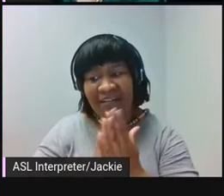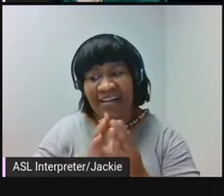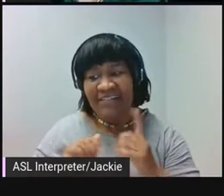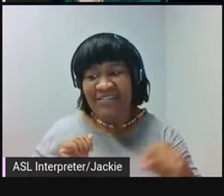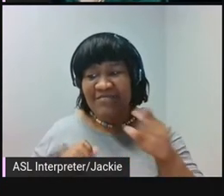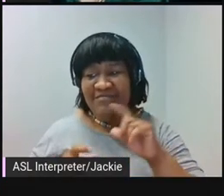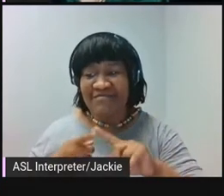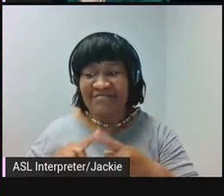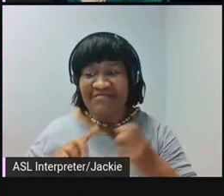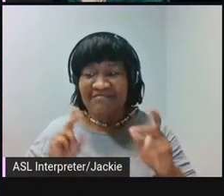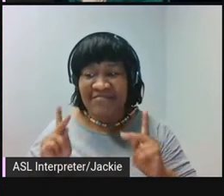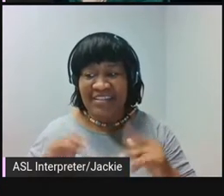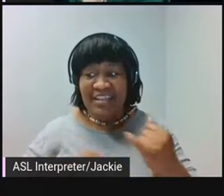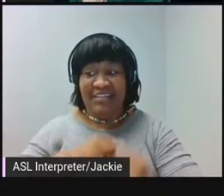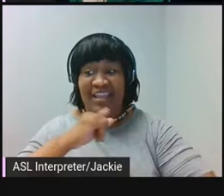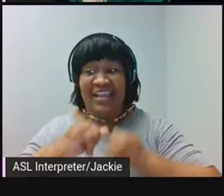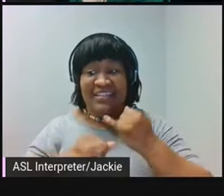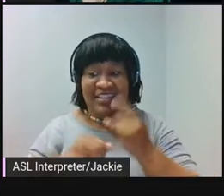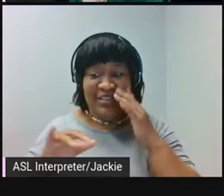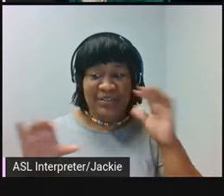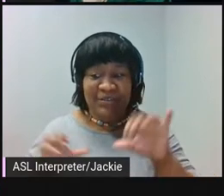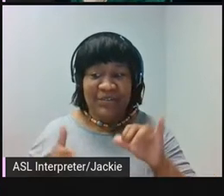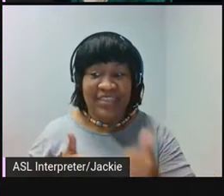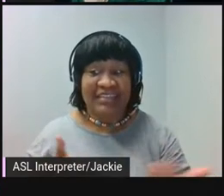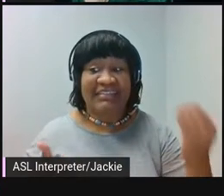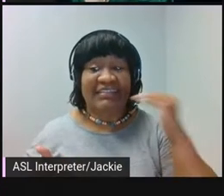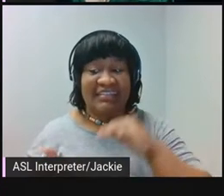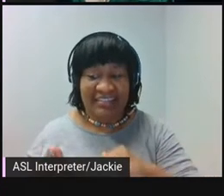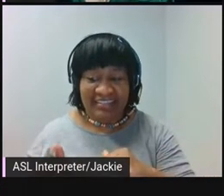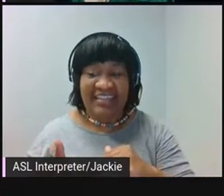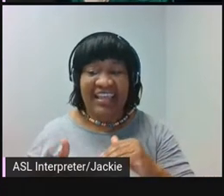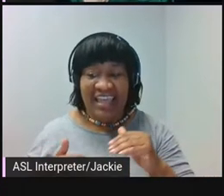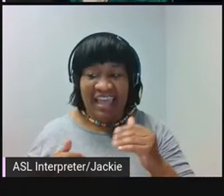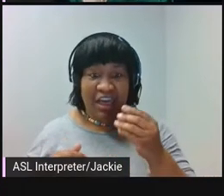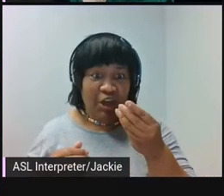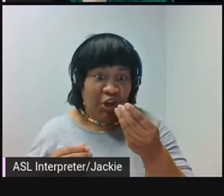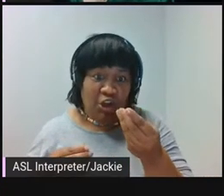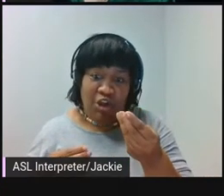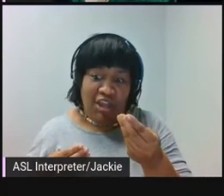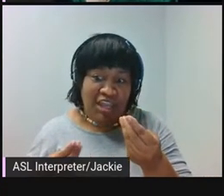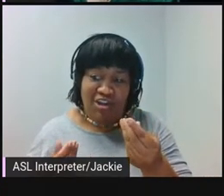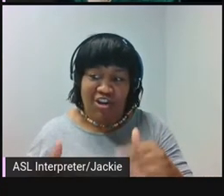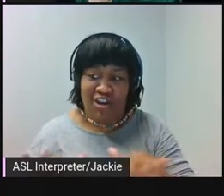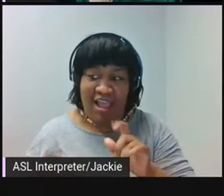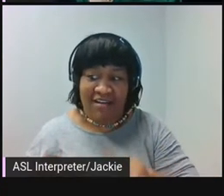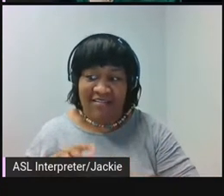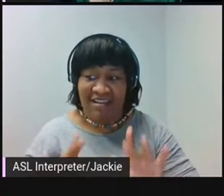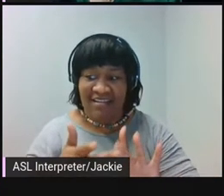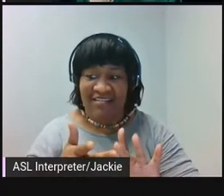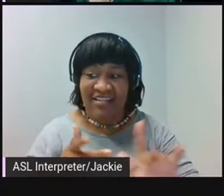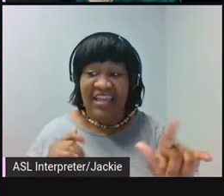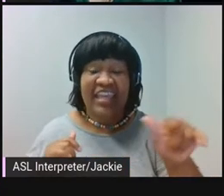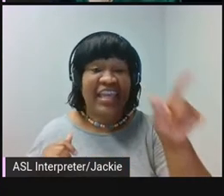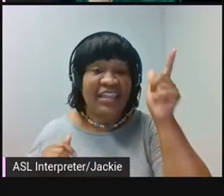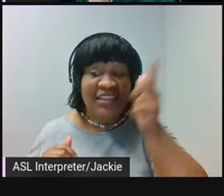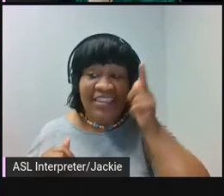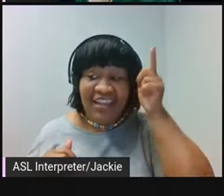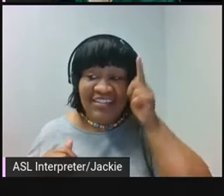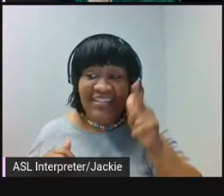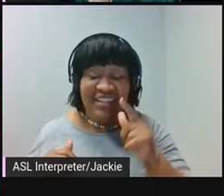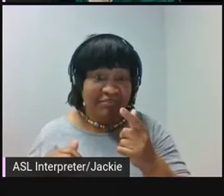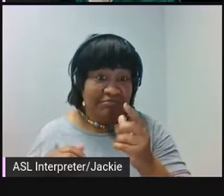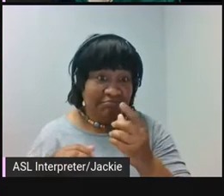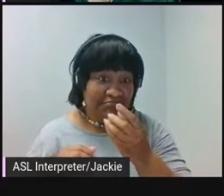-conspirators internationally to do this intervention in gardens I couldn't reach, like this one at the Royal Regents Garden in London.